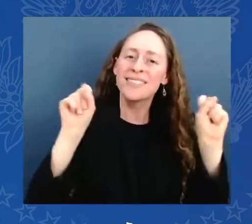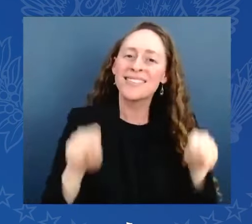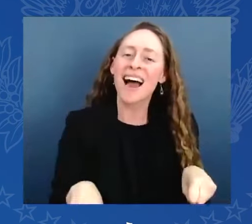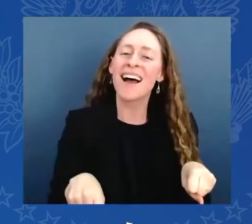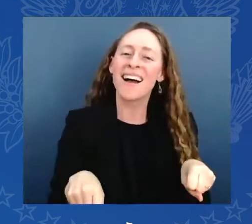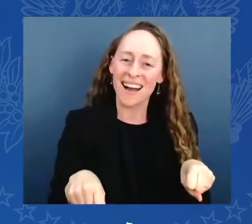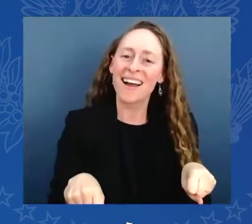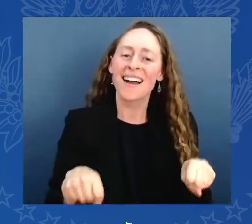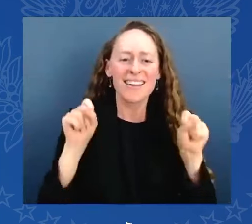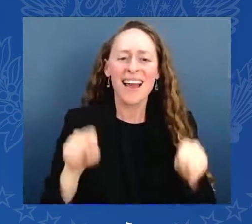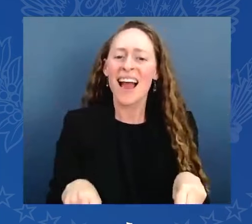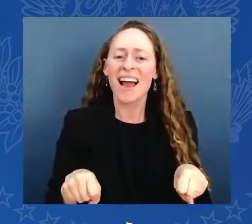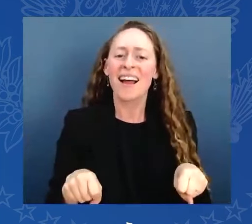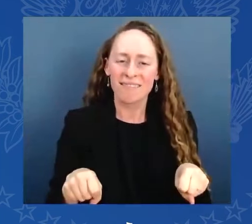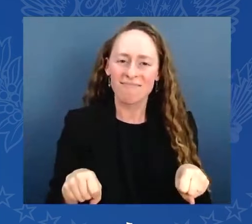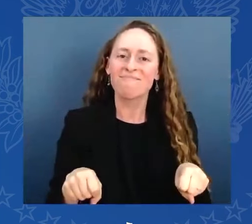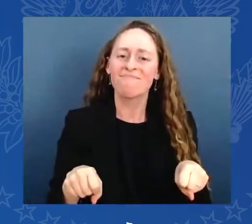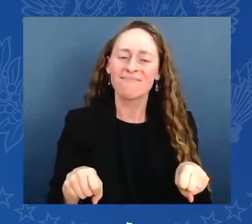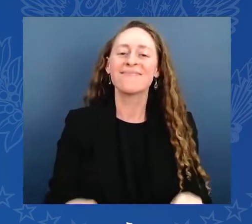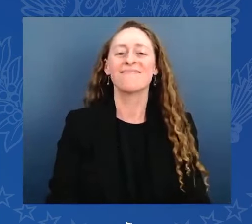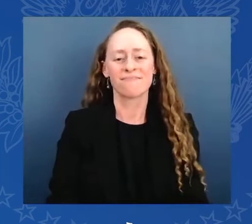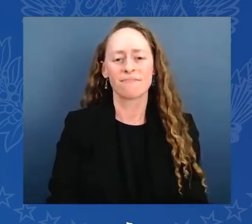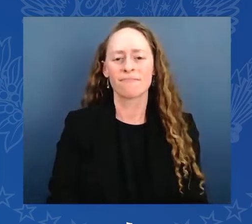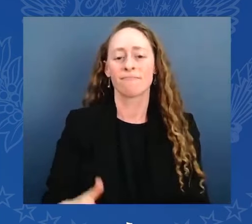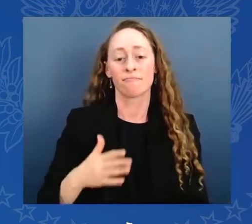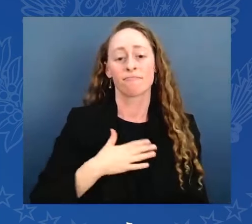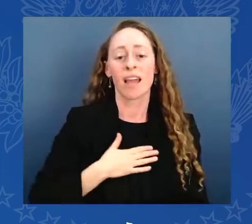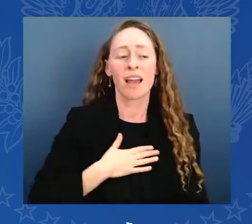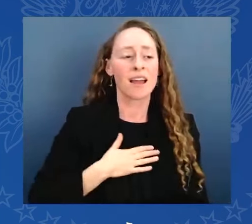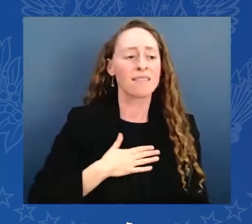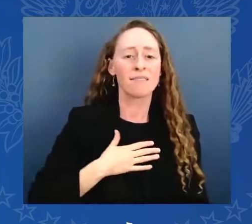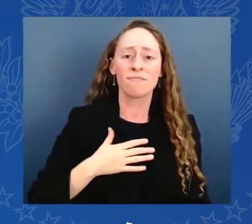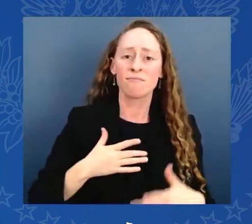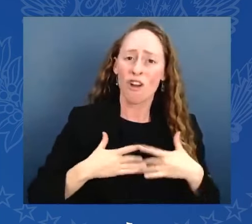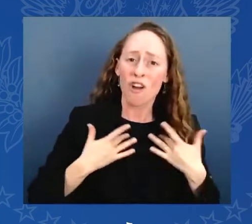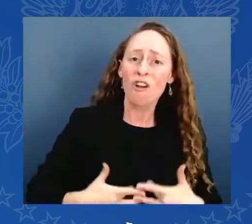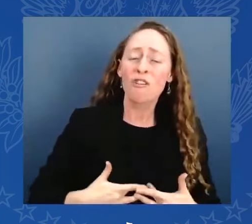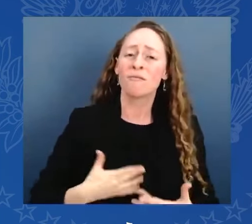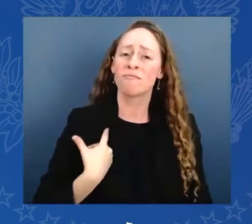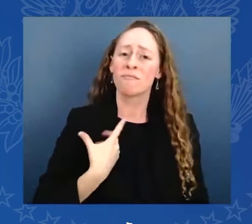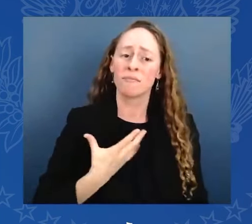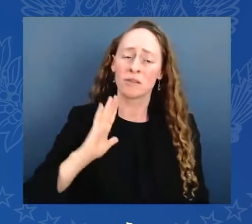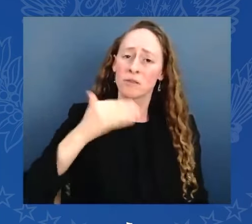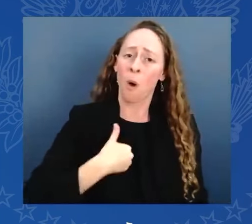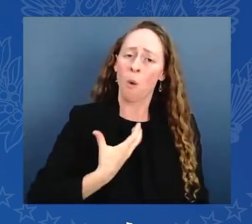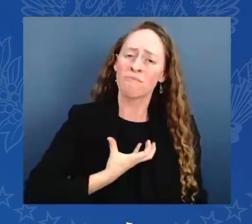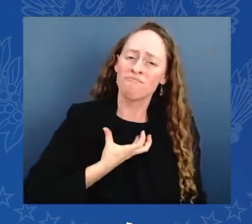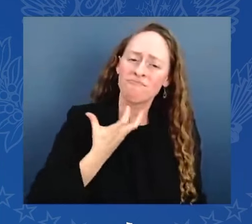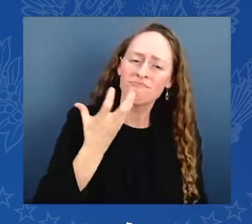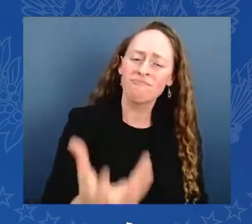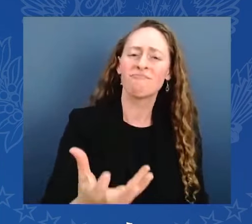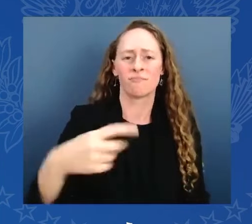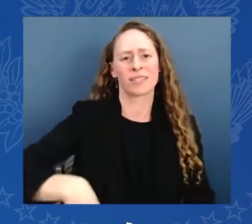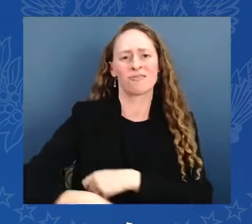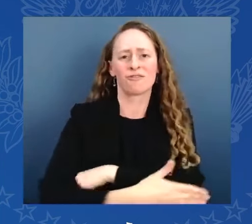I've given my heart and my soul to our nation, like so many others. I've been blessed a million times in